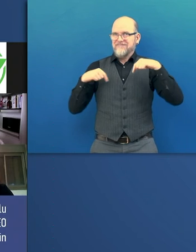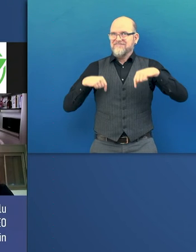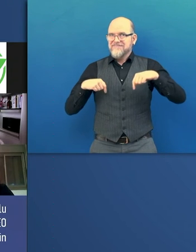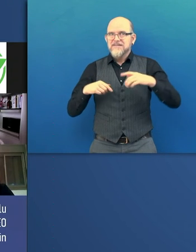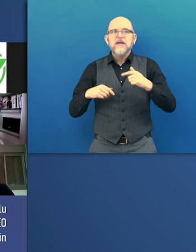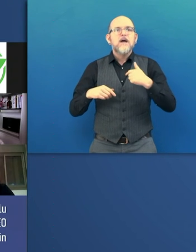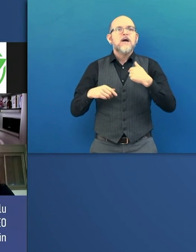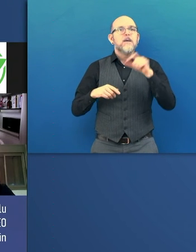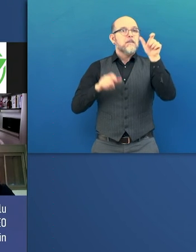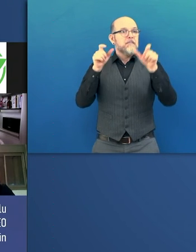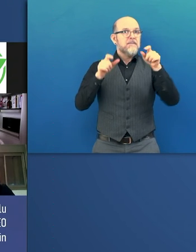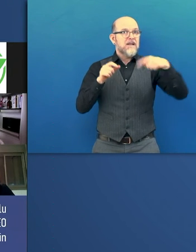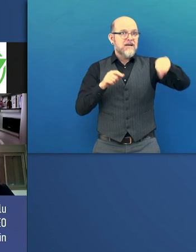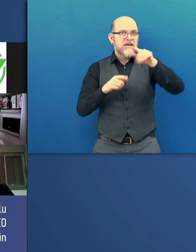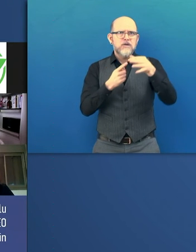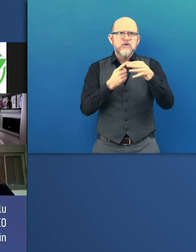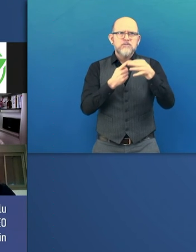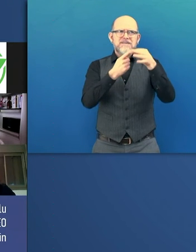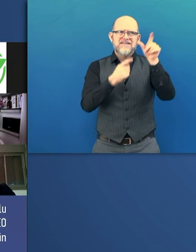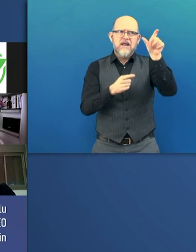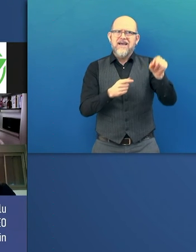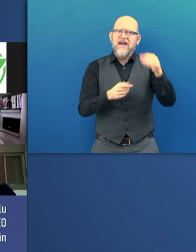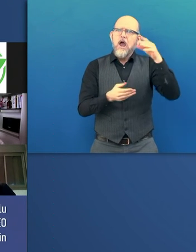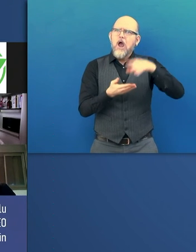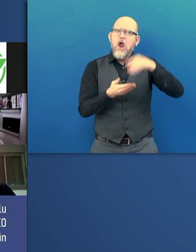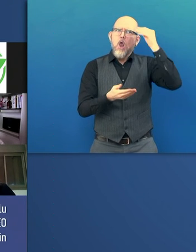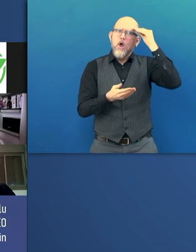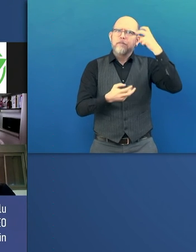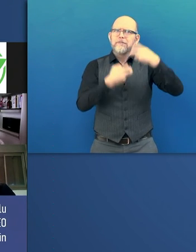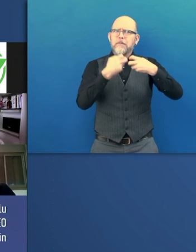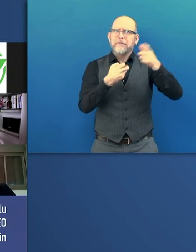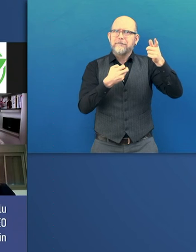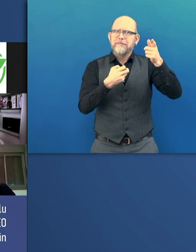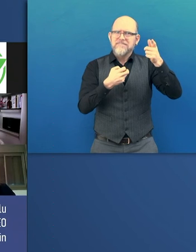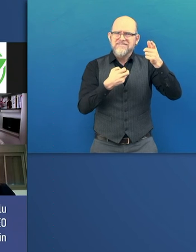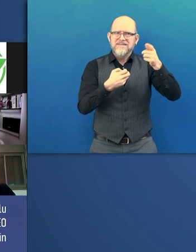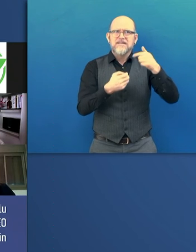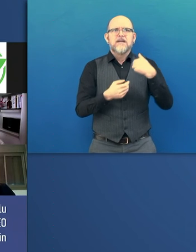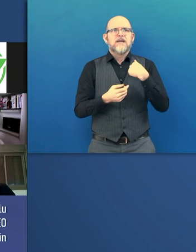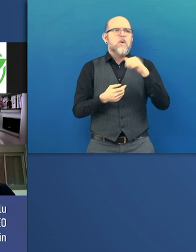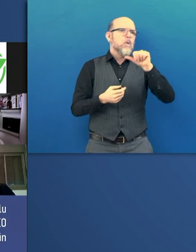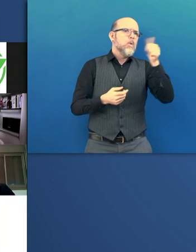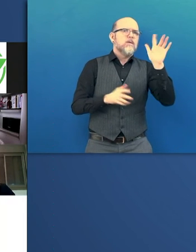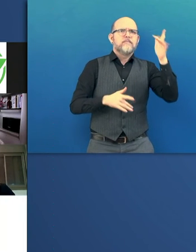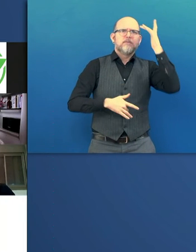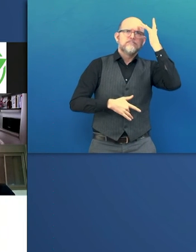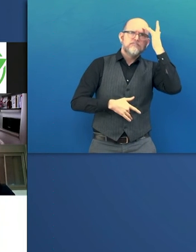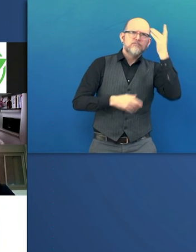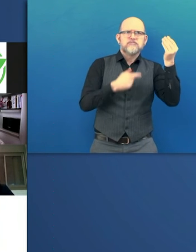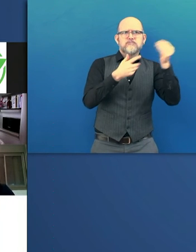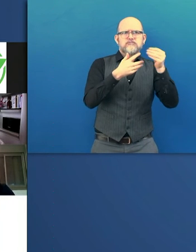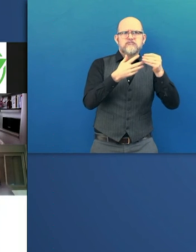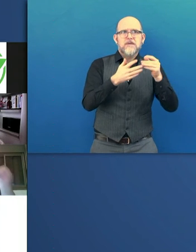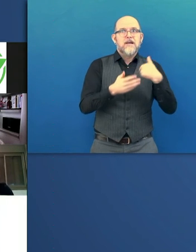disabilities and autism and comorbidities to live a better and drug-free life.